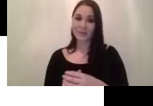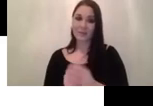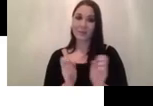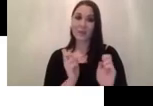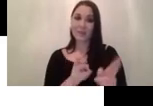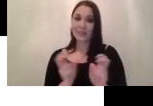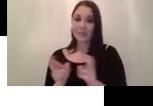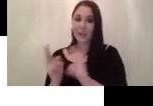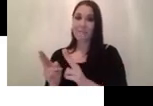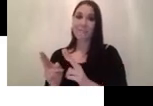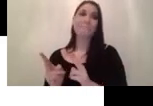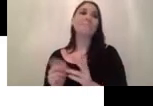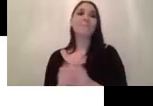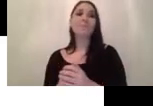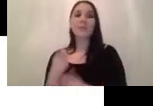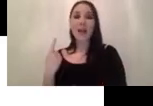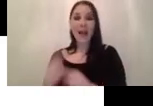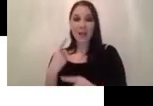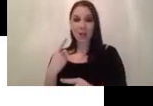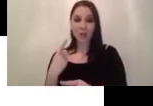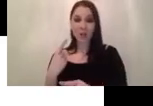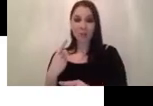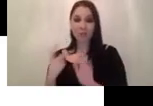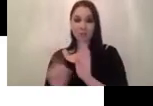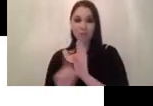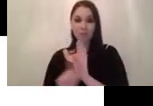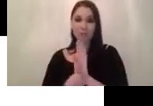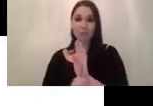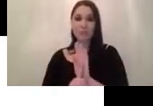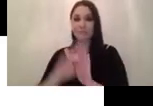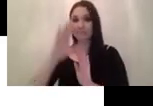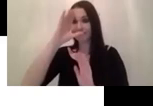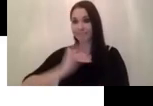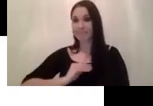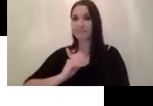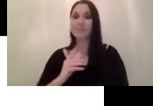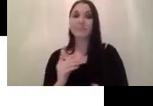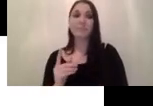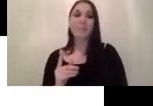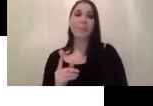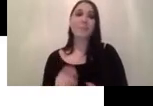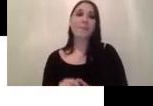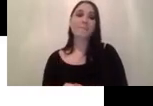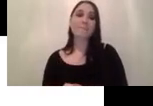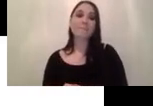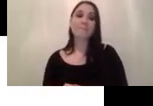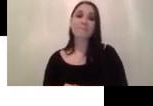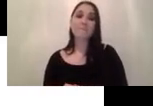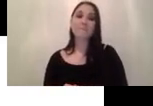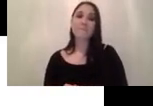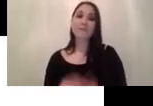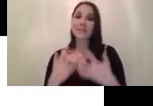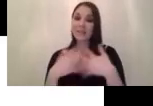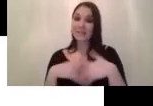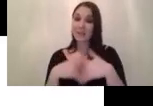also do a real-time alert when there is a mistake uh so this can avoid rework and the system is currently